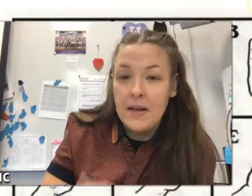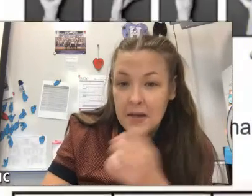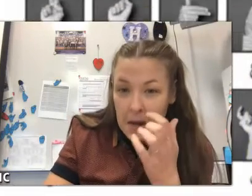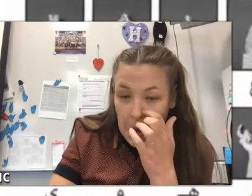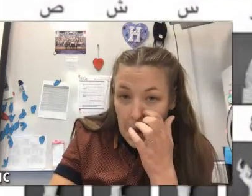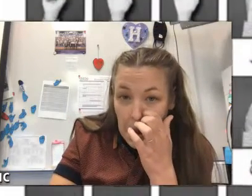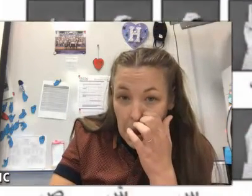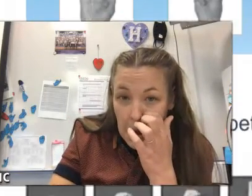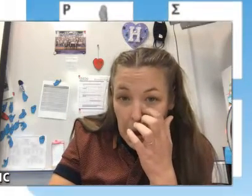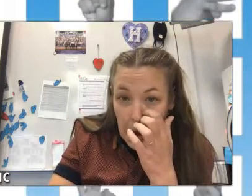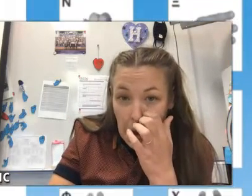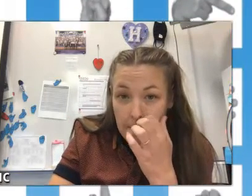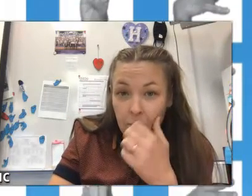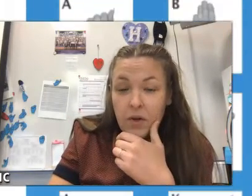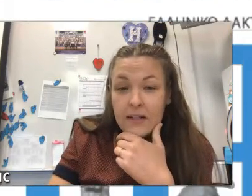alphabet.